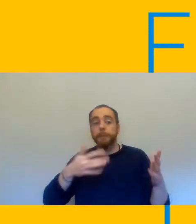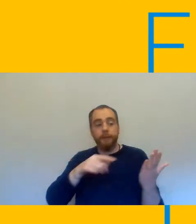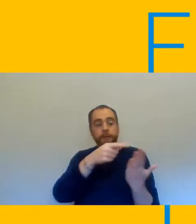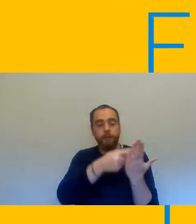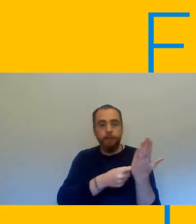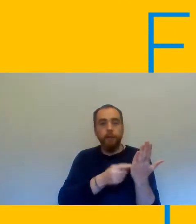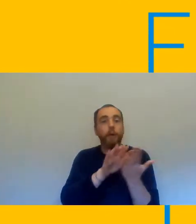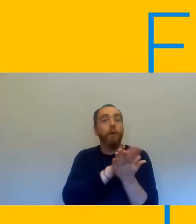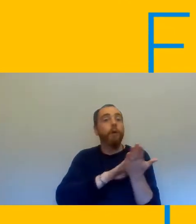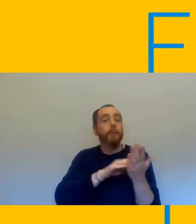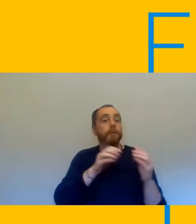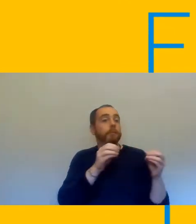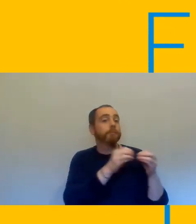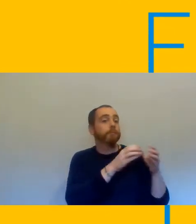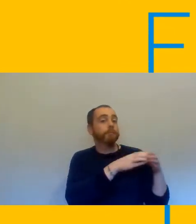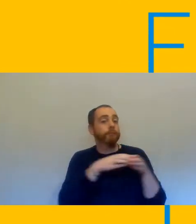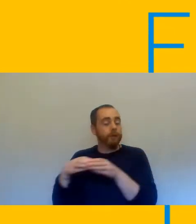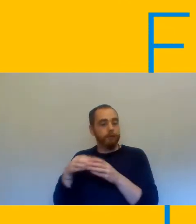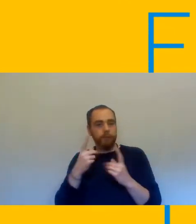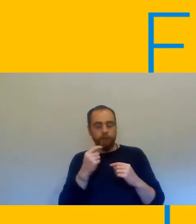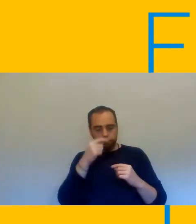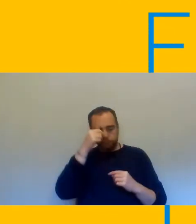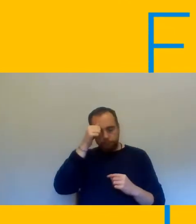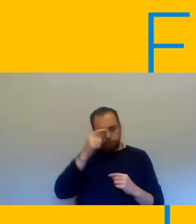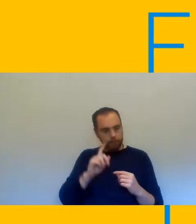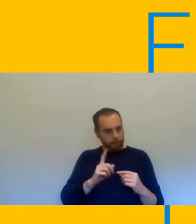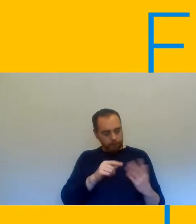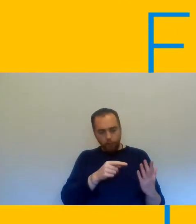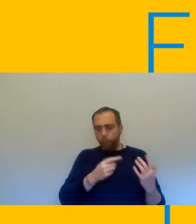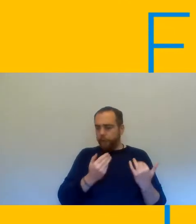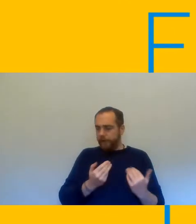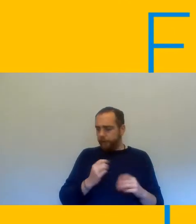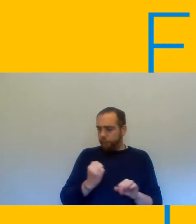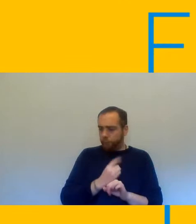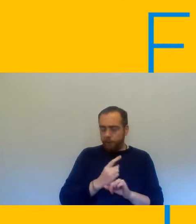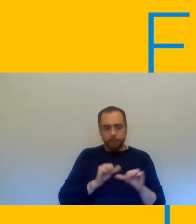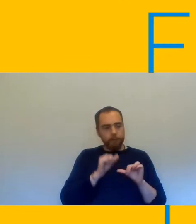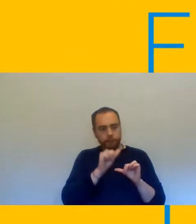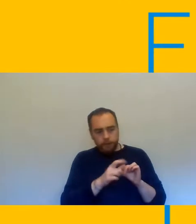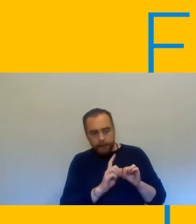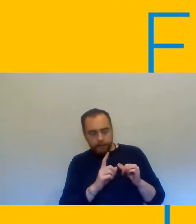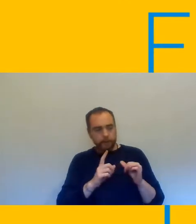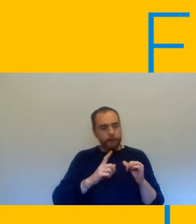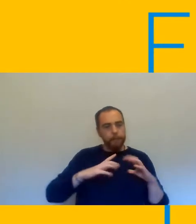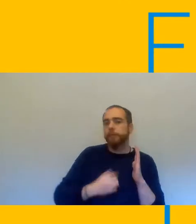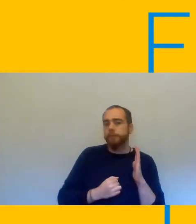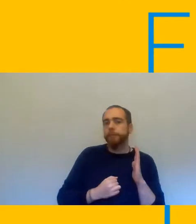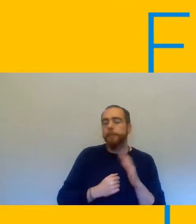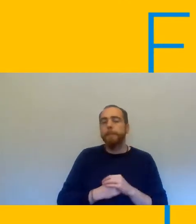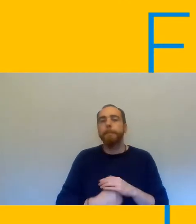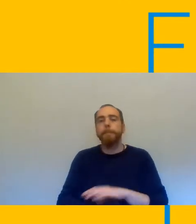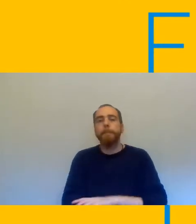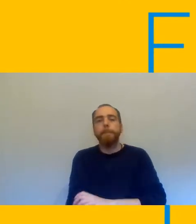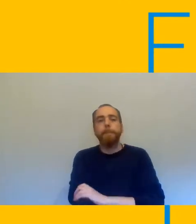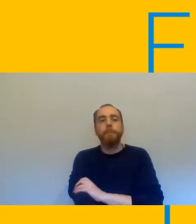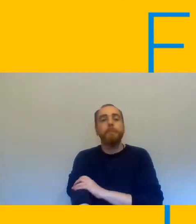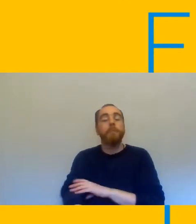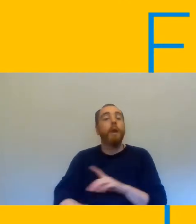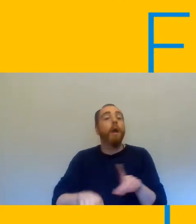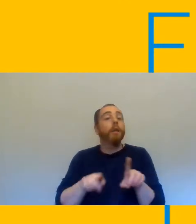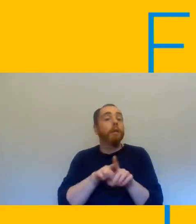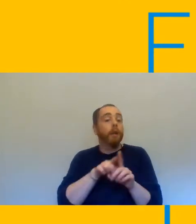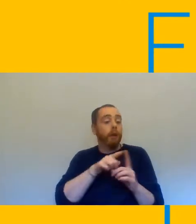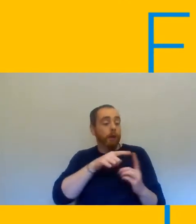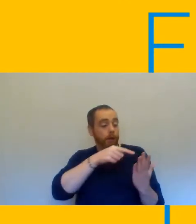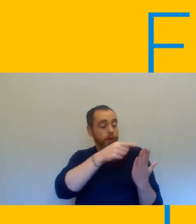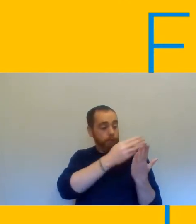of where we are review current measures uh and negotiate appropriate arrangements for the next phase of the